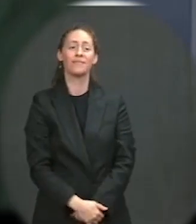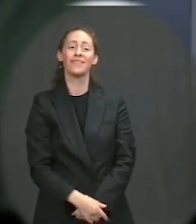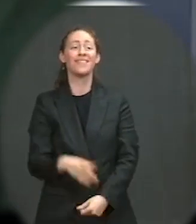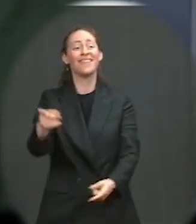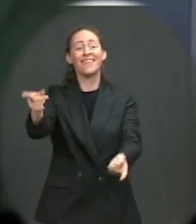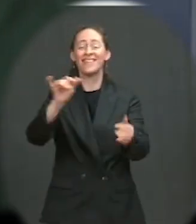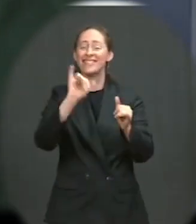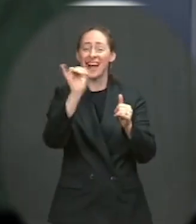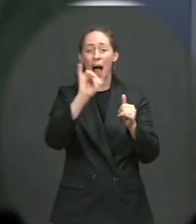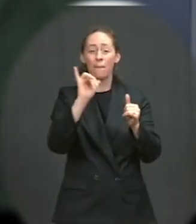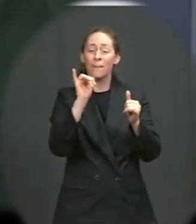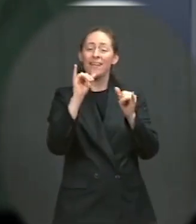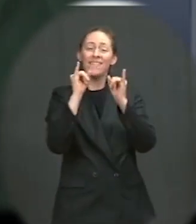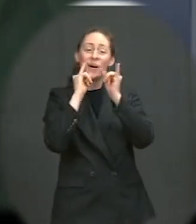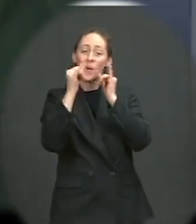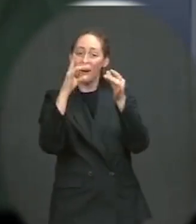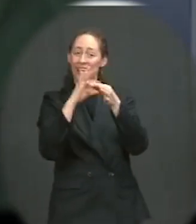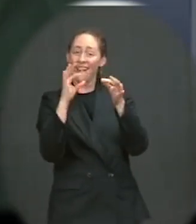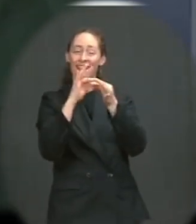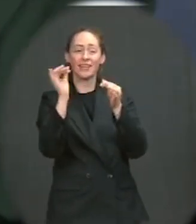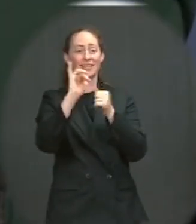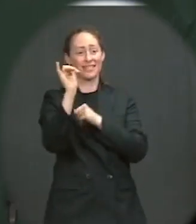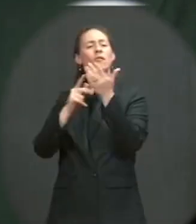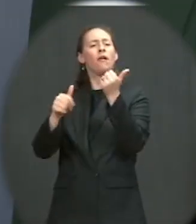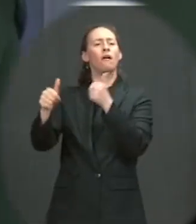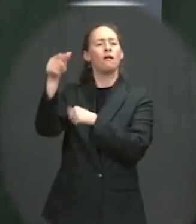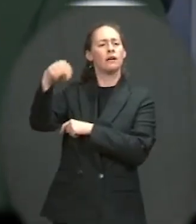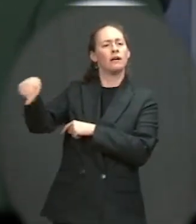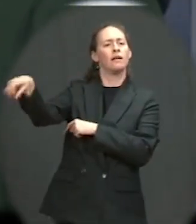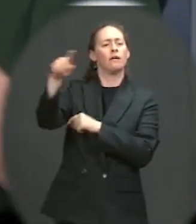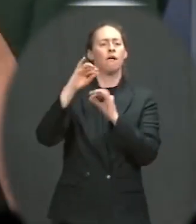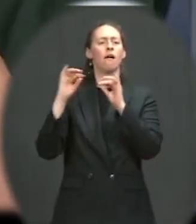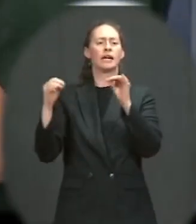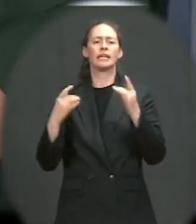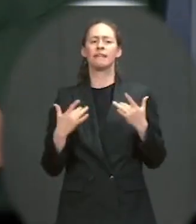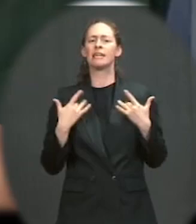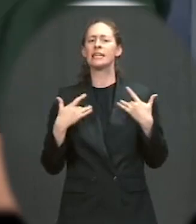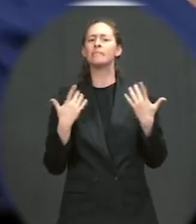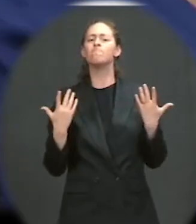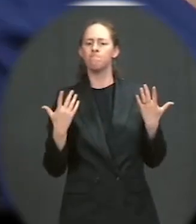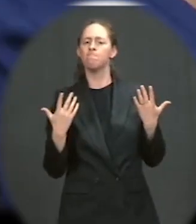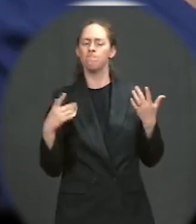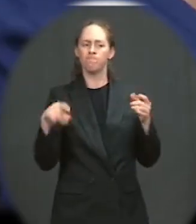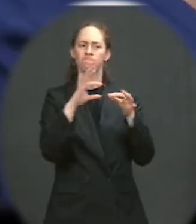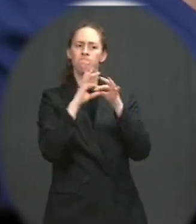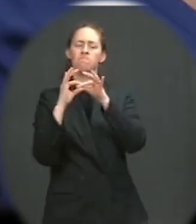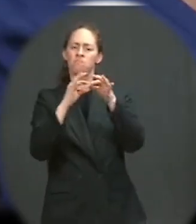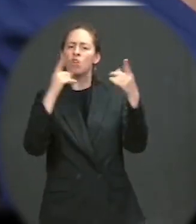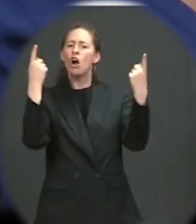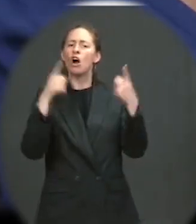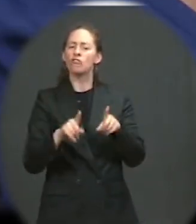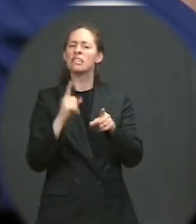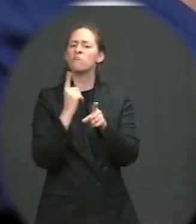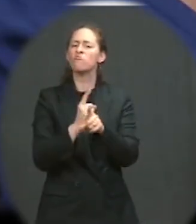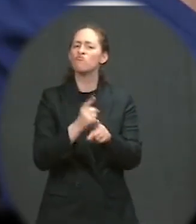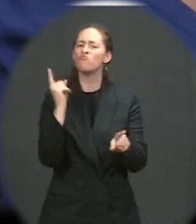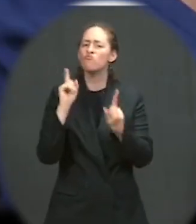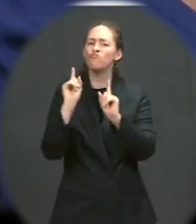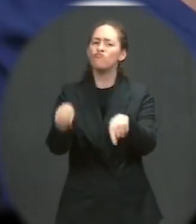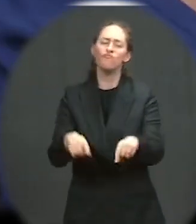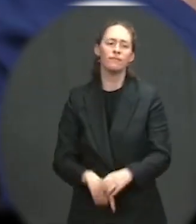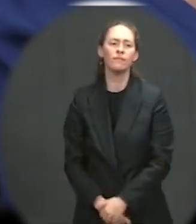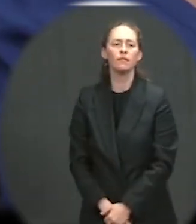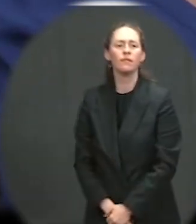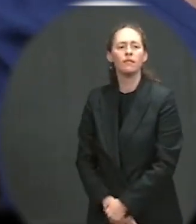she would be open to going to the border at an appropriate time. Was it important for the White House to have her seen at the border